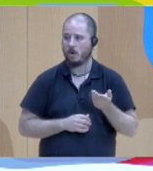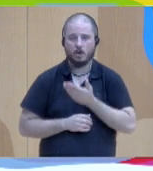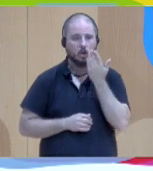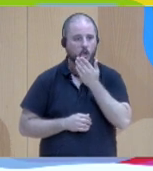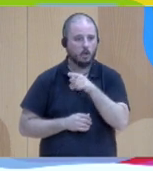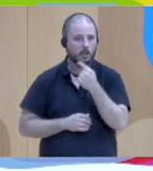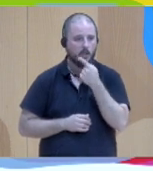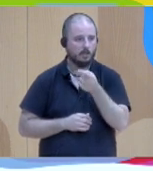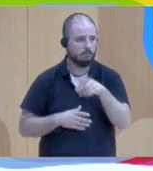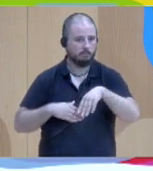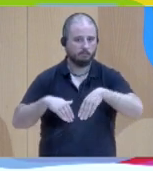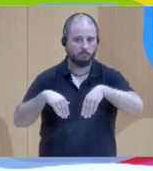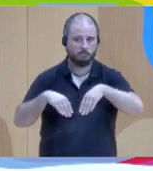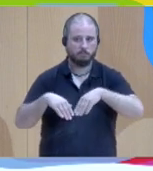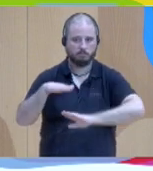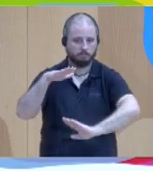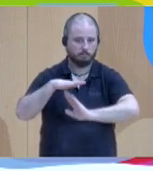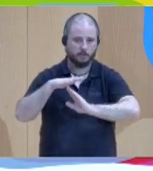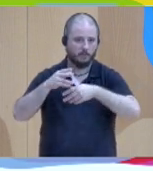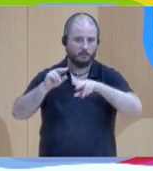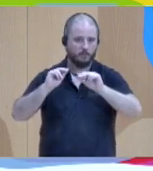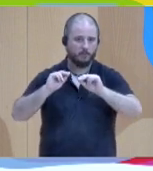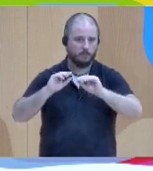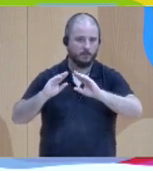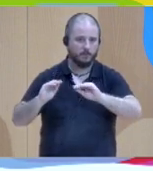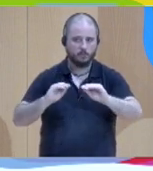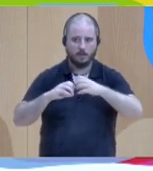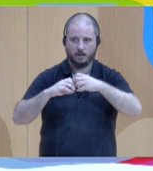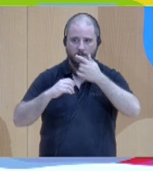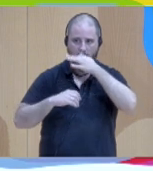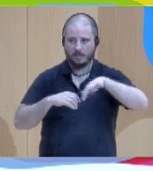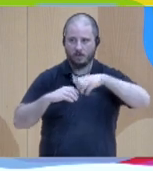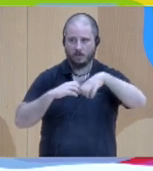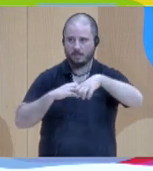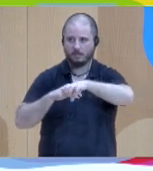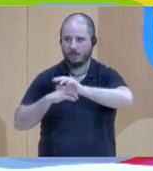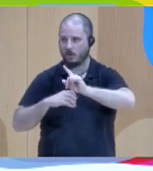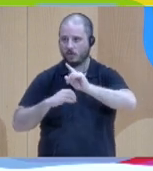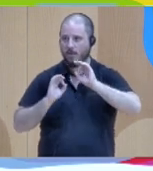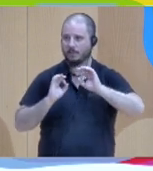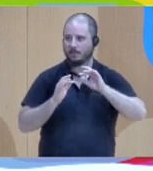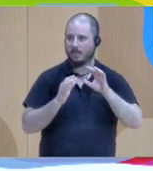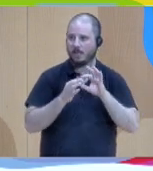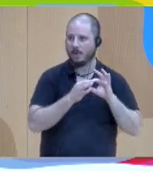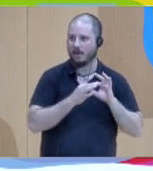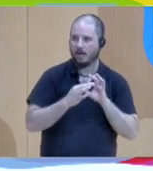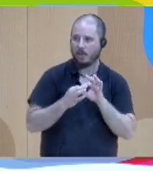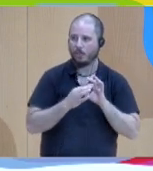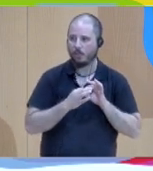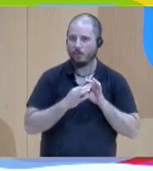classify children it's about relationships it's not the child who's in the gray zone it's you